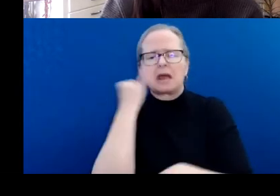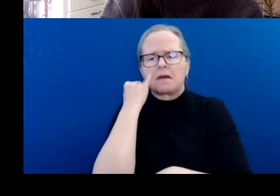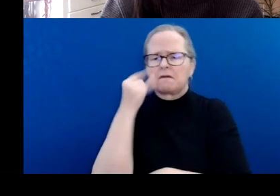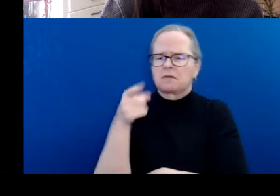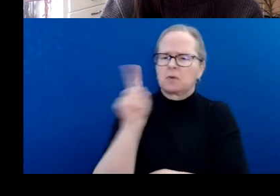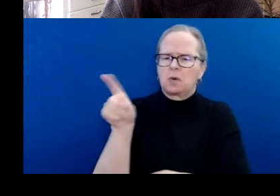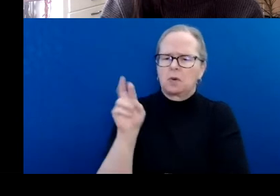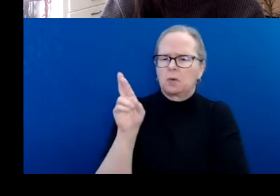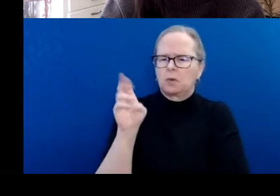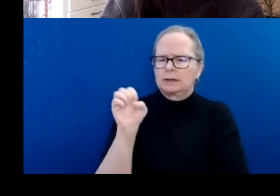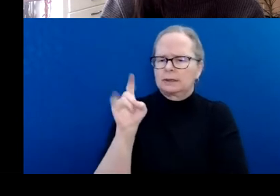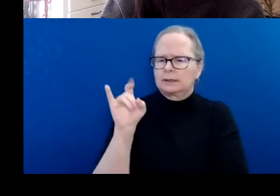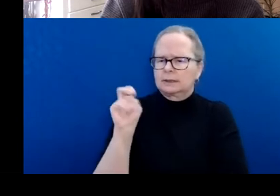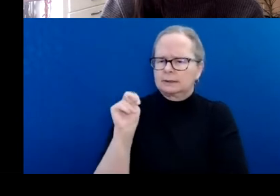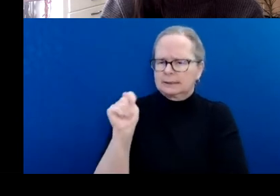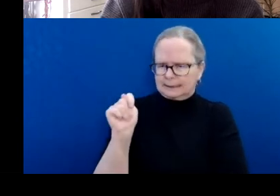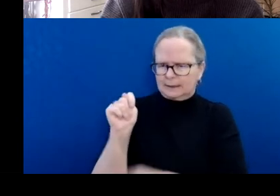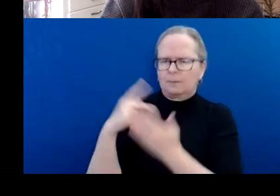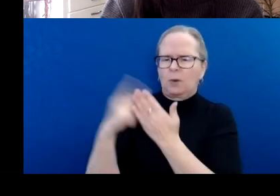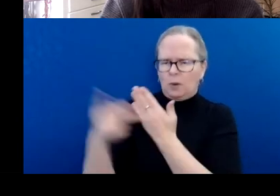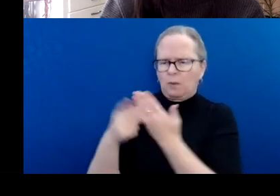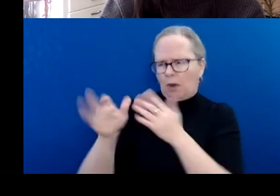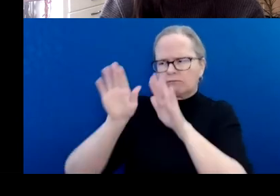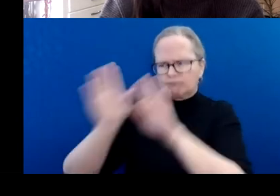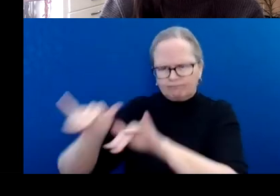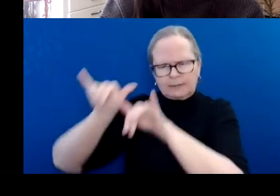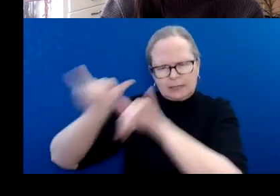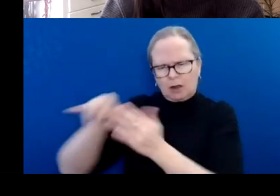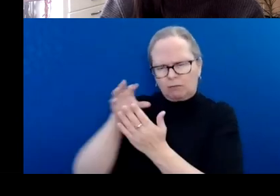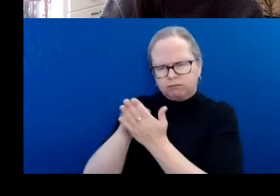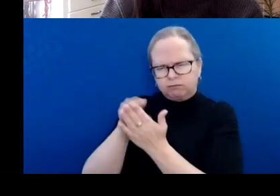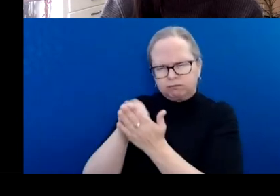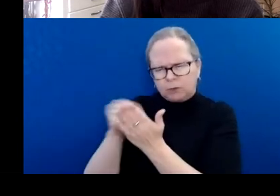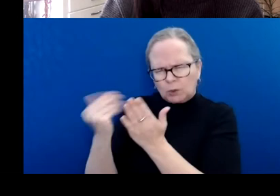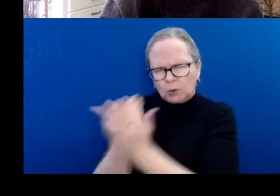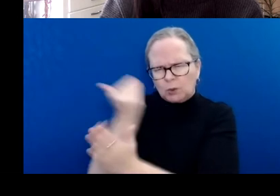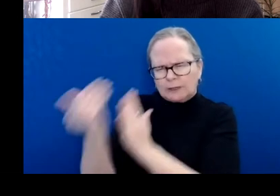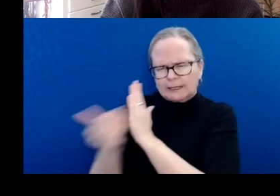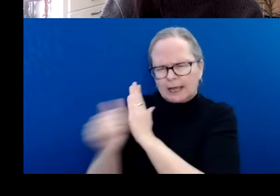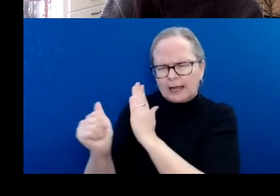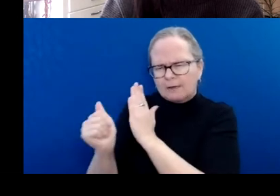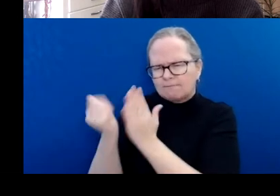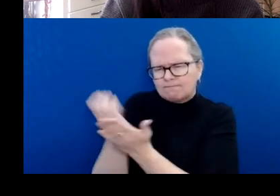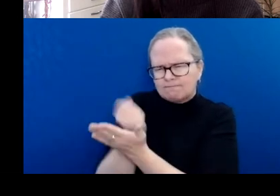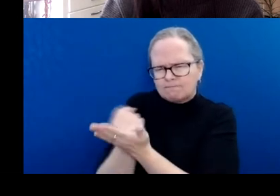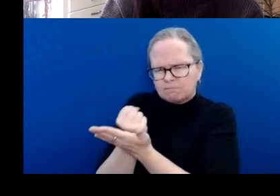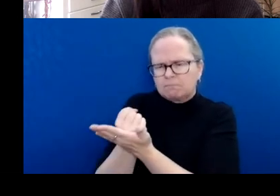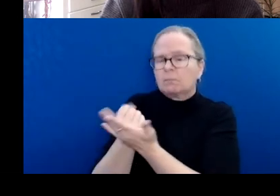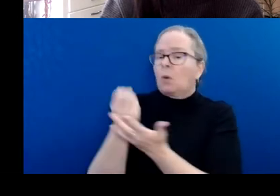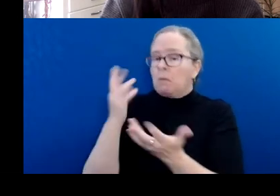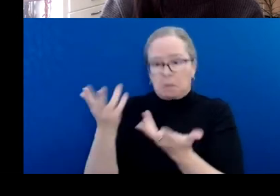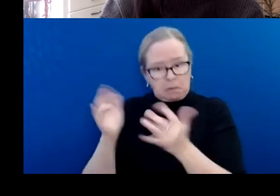your practice or a particular skill, or maybe about growing your network and connecting with other artists.